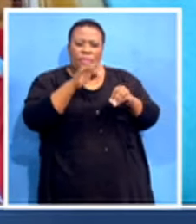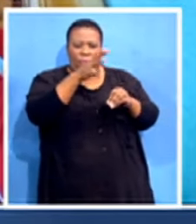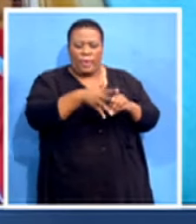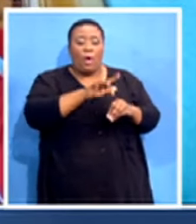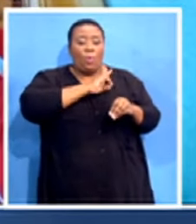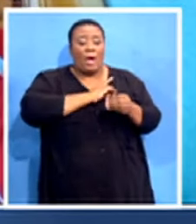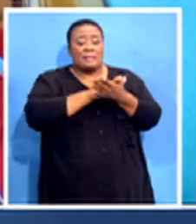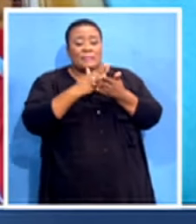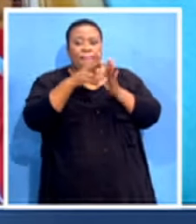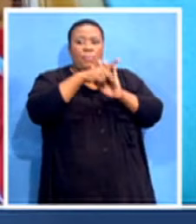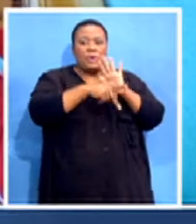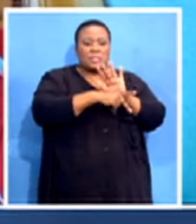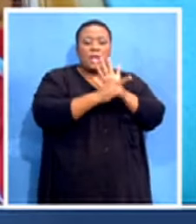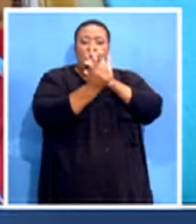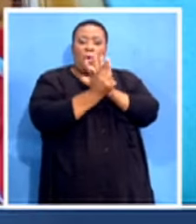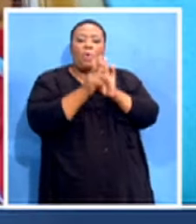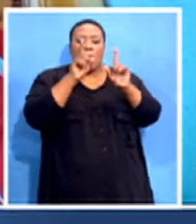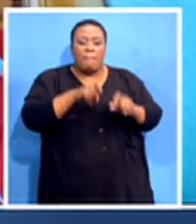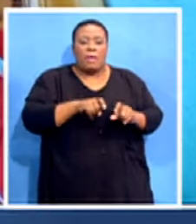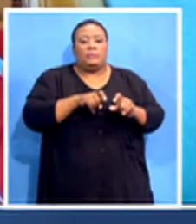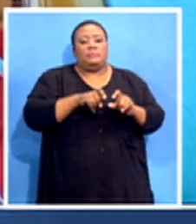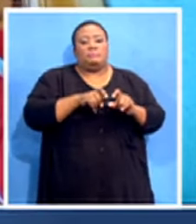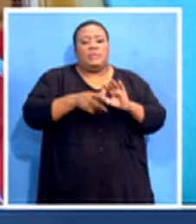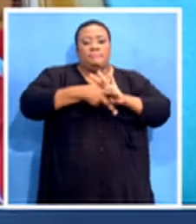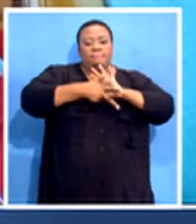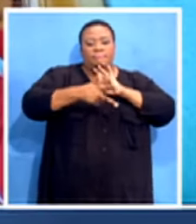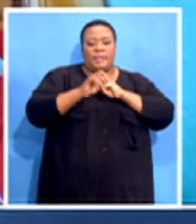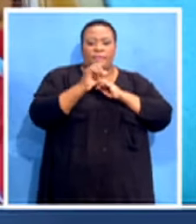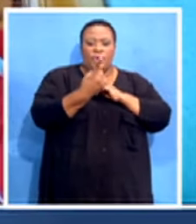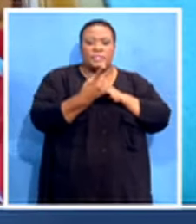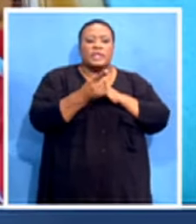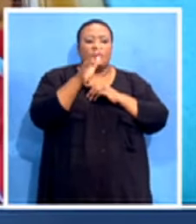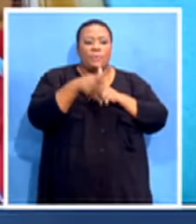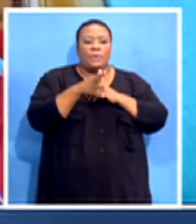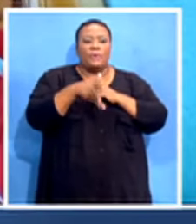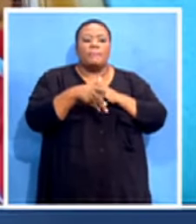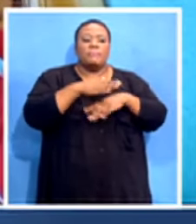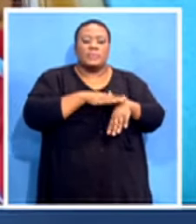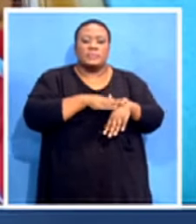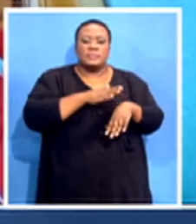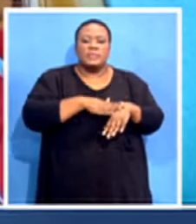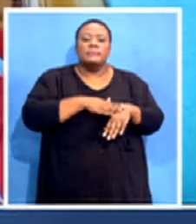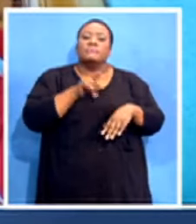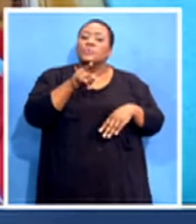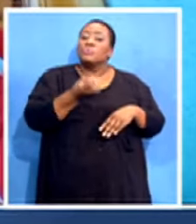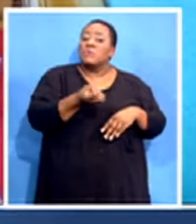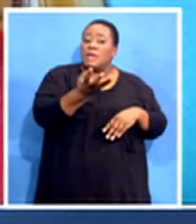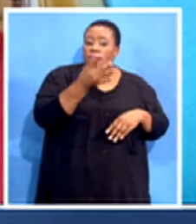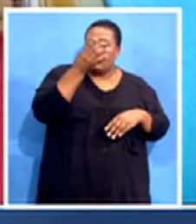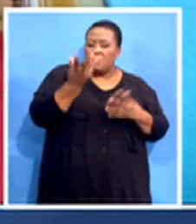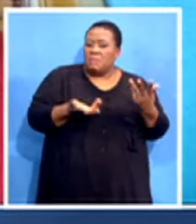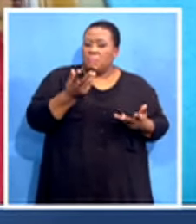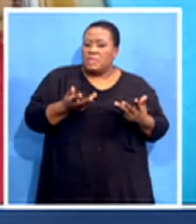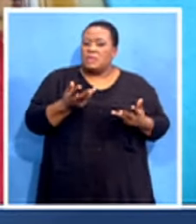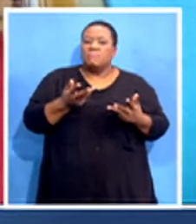laws or policies still need to be promulgated in that regard and it's going to take time. So have you given the president an ultimatum or